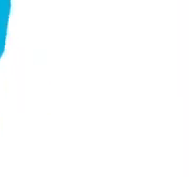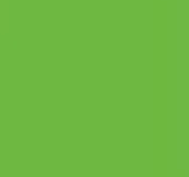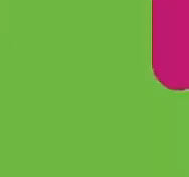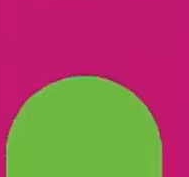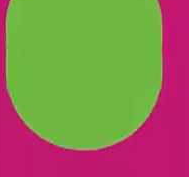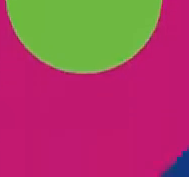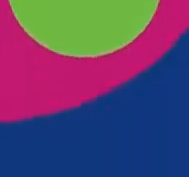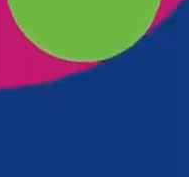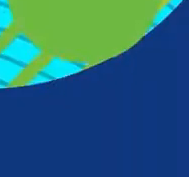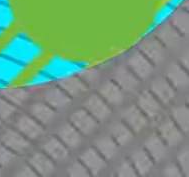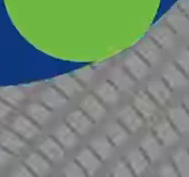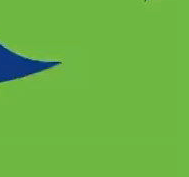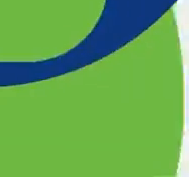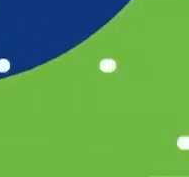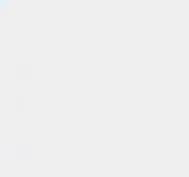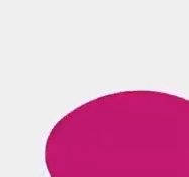you you you